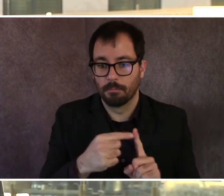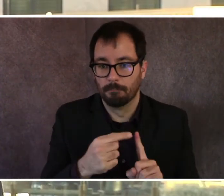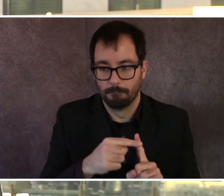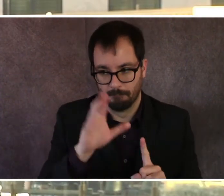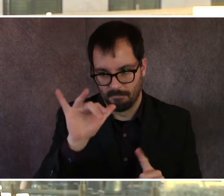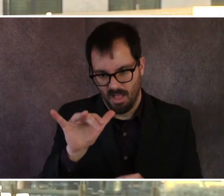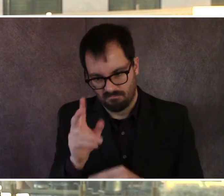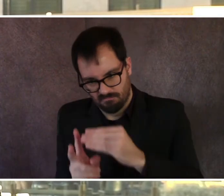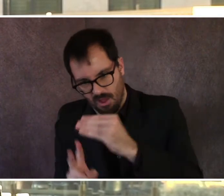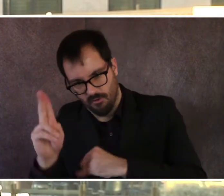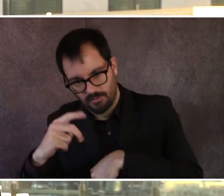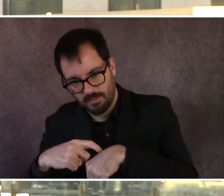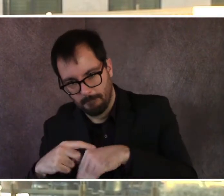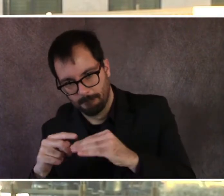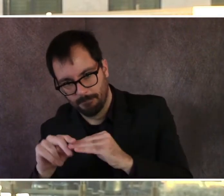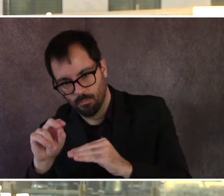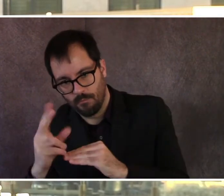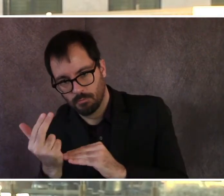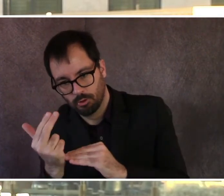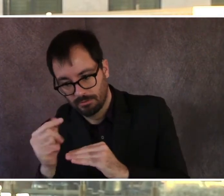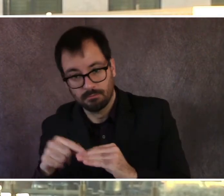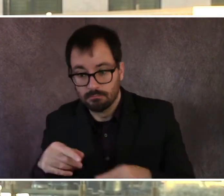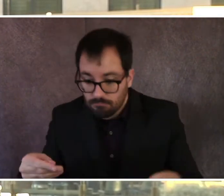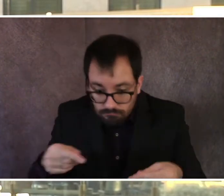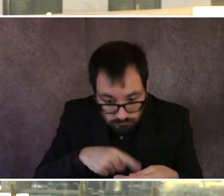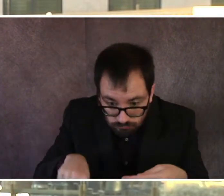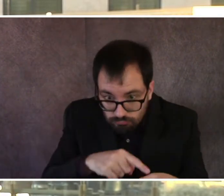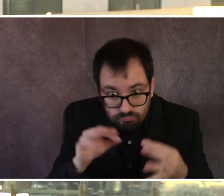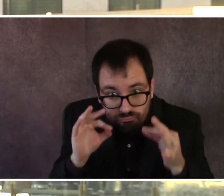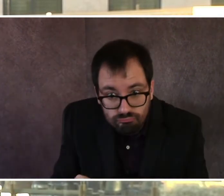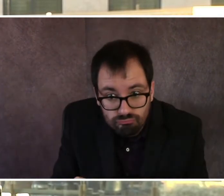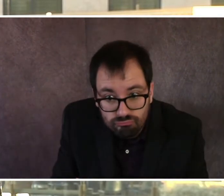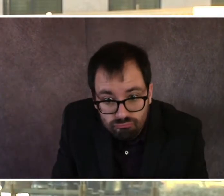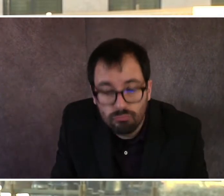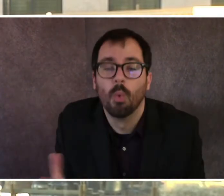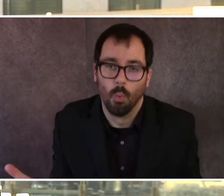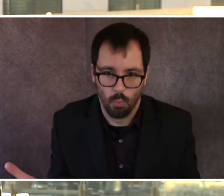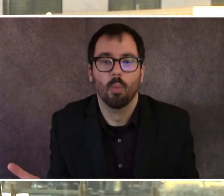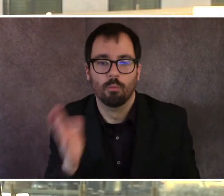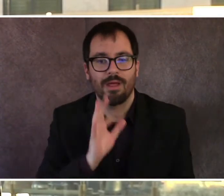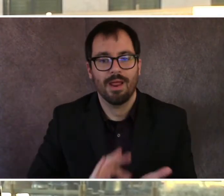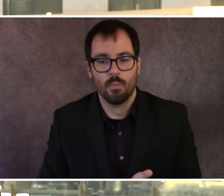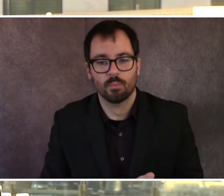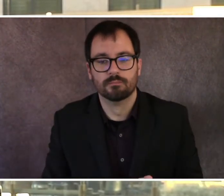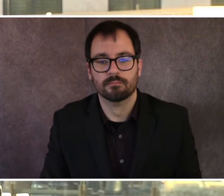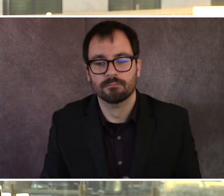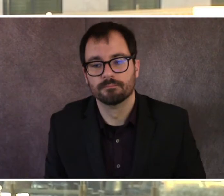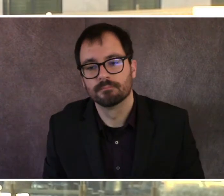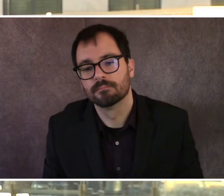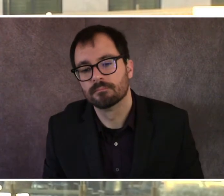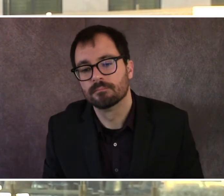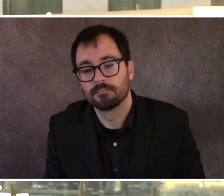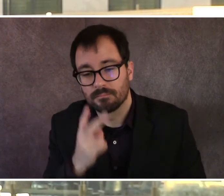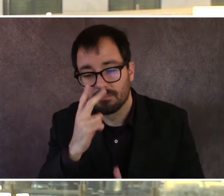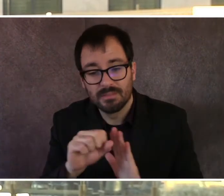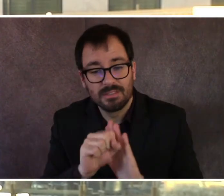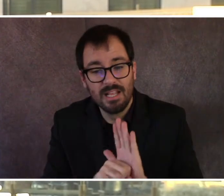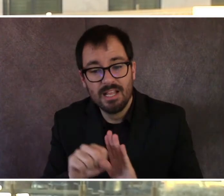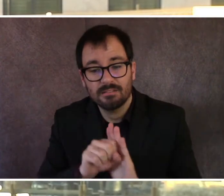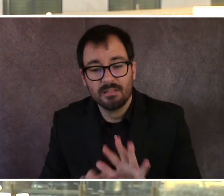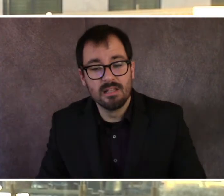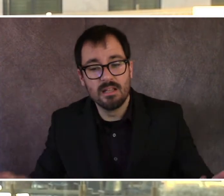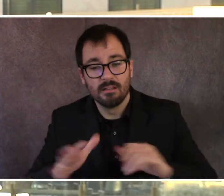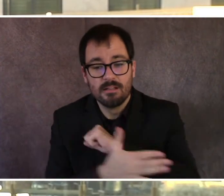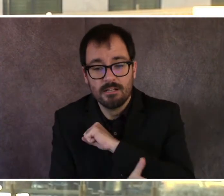those ballots are valid. I think that if you look at these, these, these states around the country where the president is trying to make those claims, if they're not